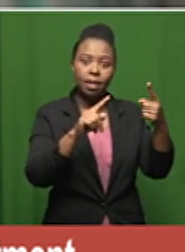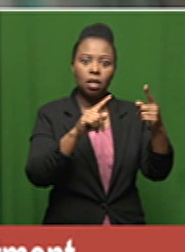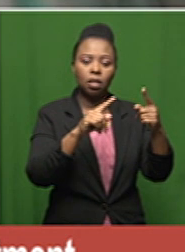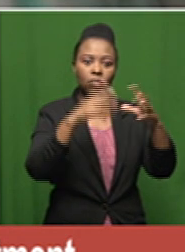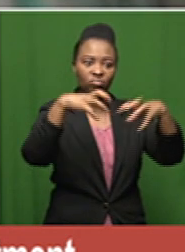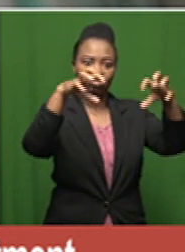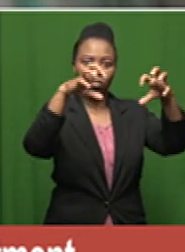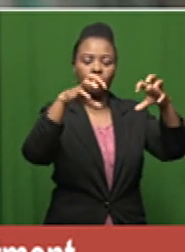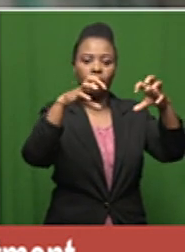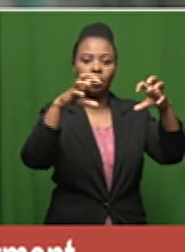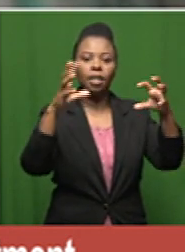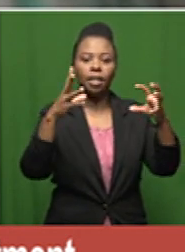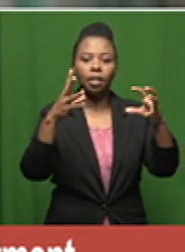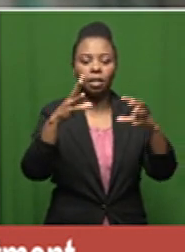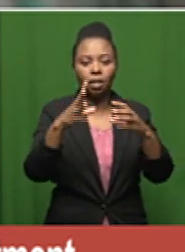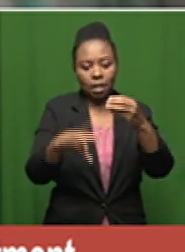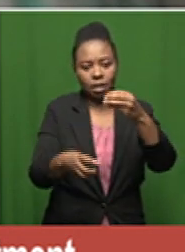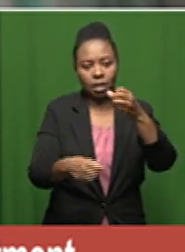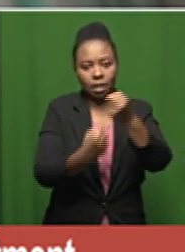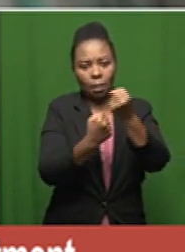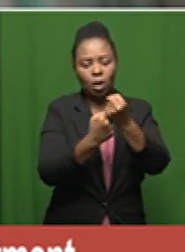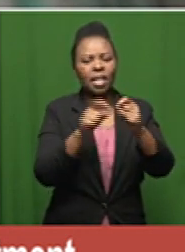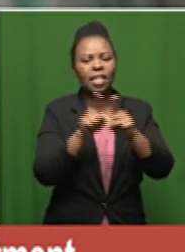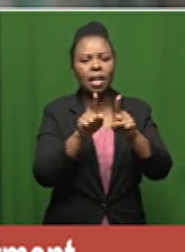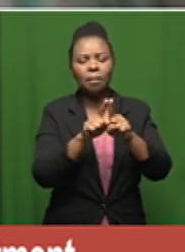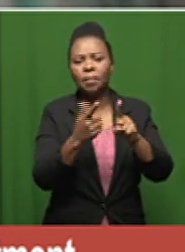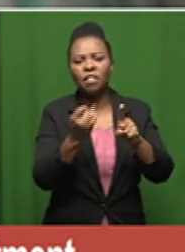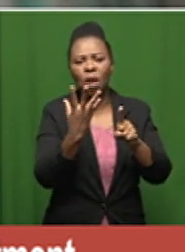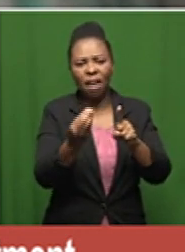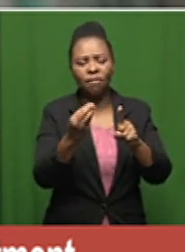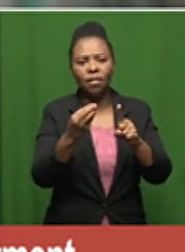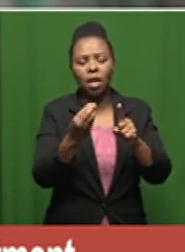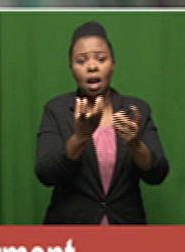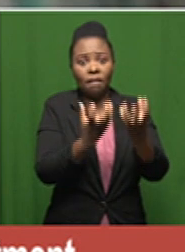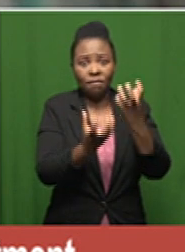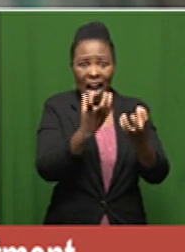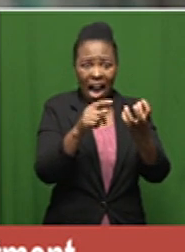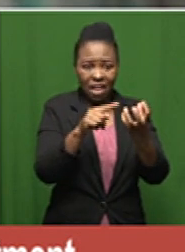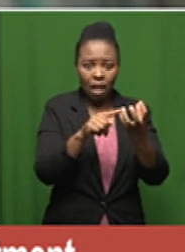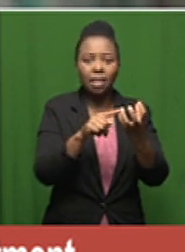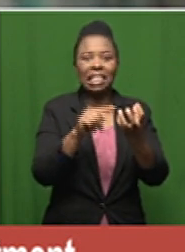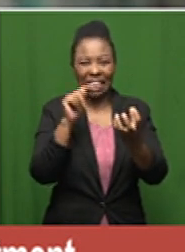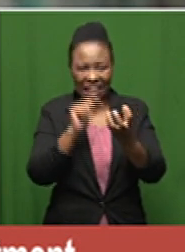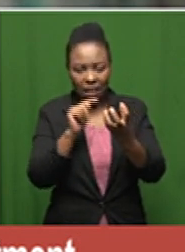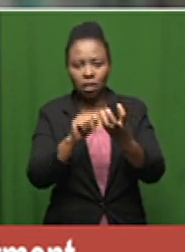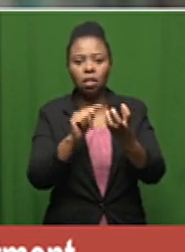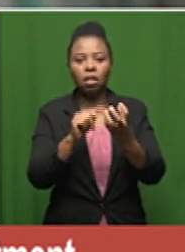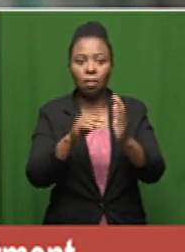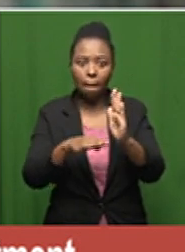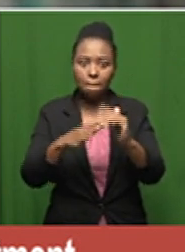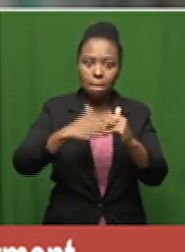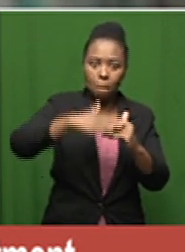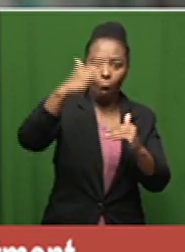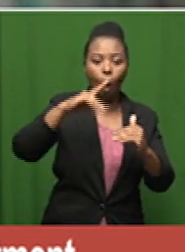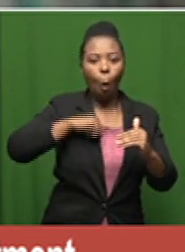so if you do have a a fire which is initiated that will uh dramatically be accelerated by